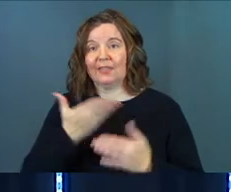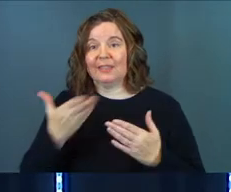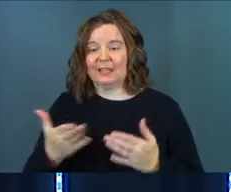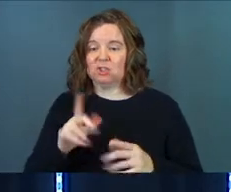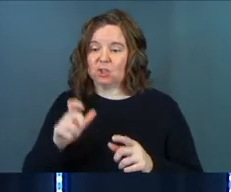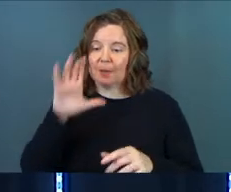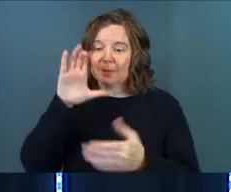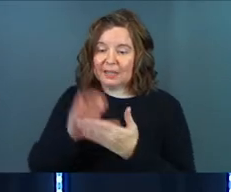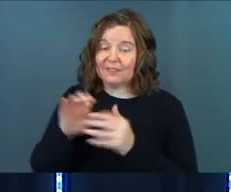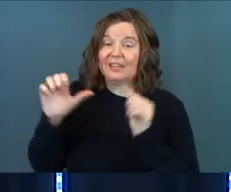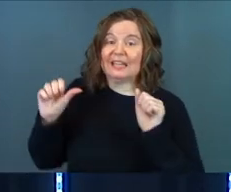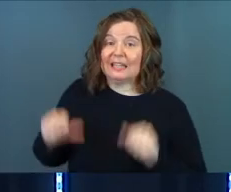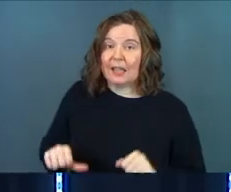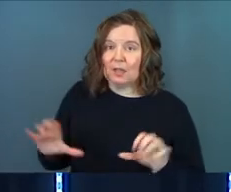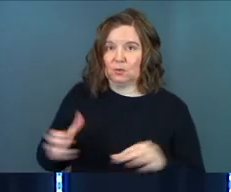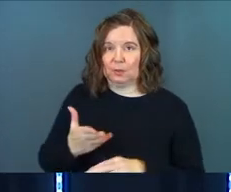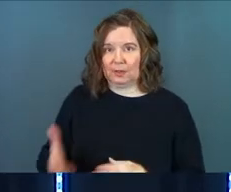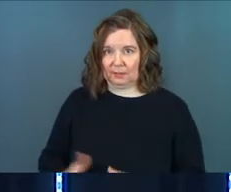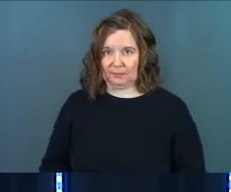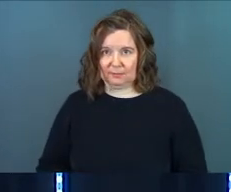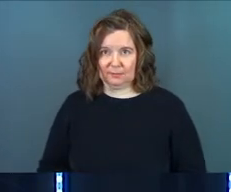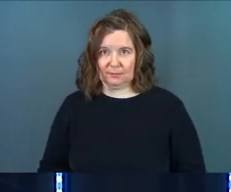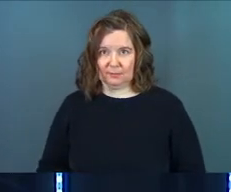the thing. Just believe that he can do the thing.